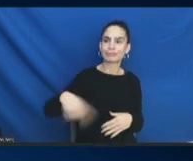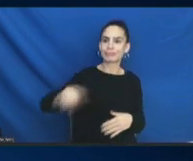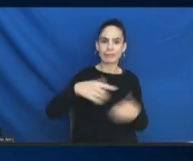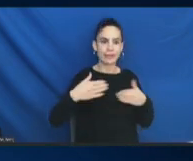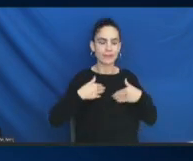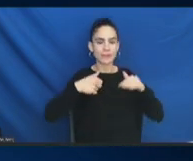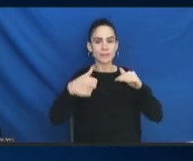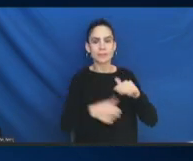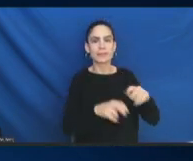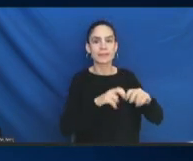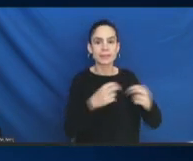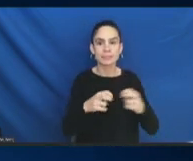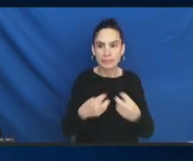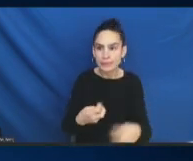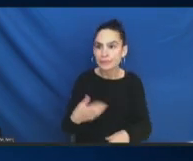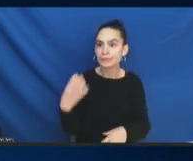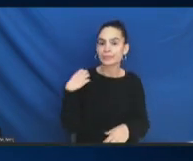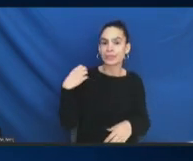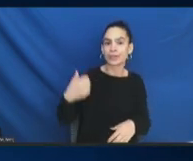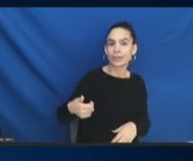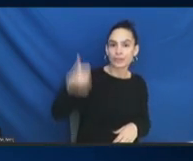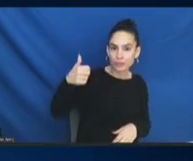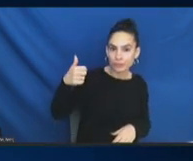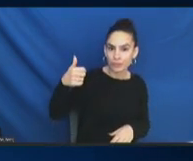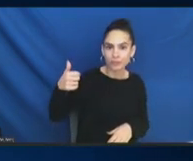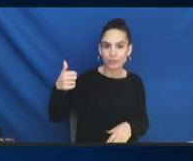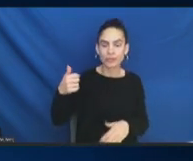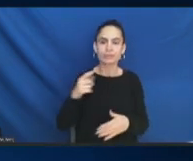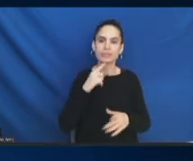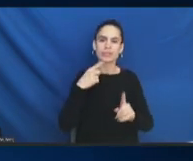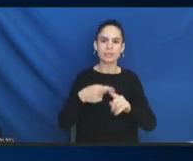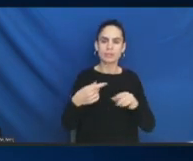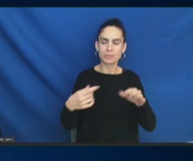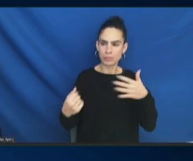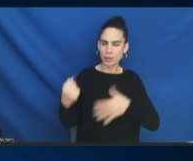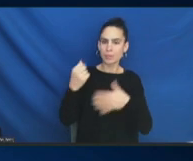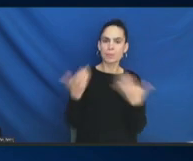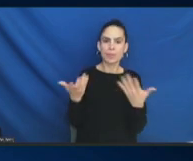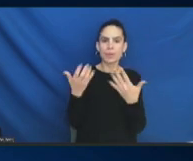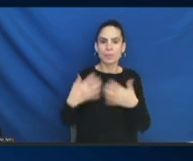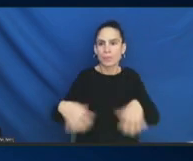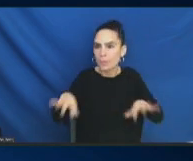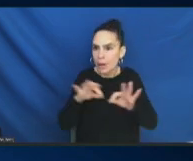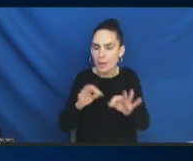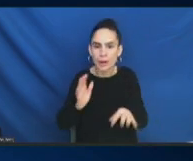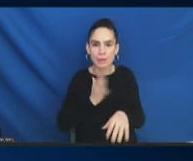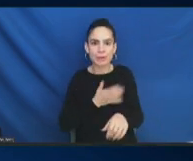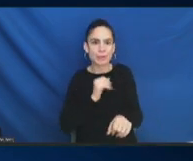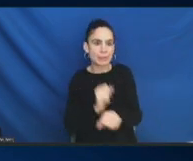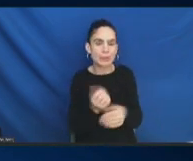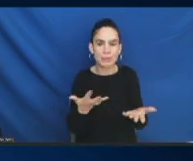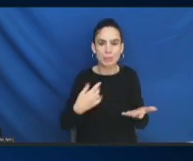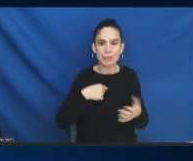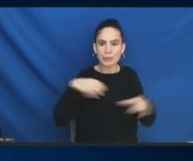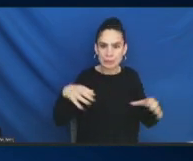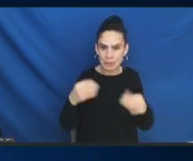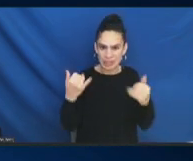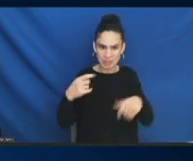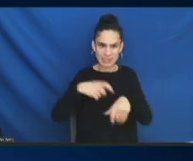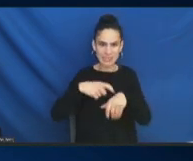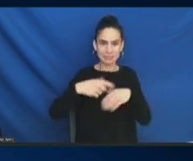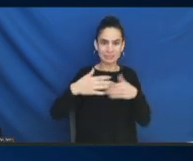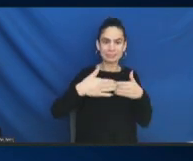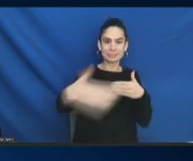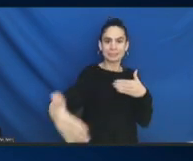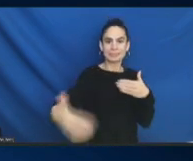co-chairs to prioritize what are the key issues that you want to work on in timing phase. What I might recommend to each of you is